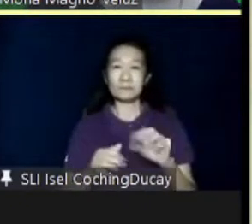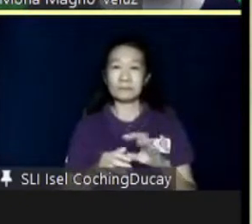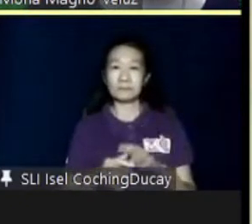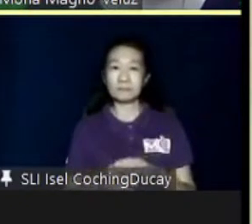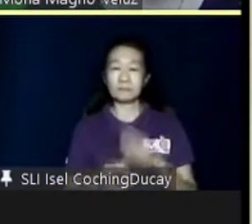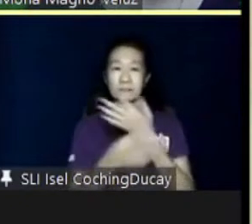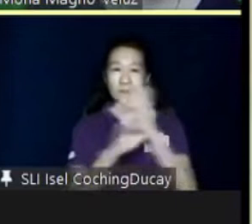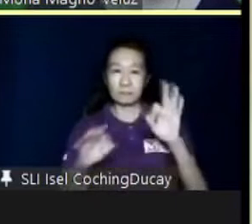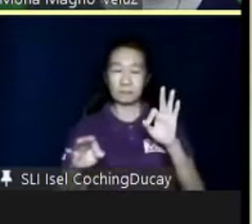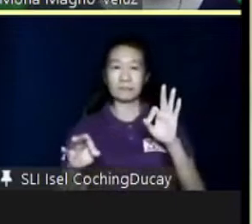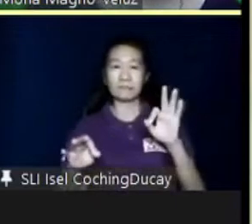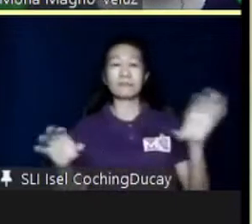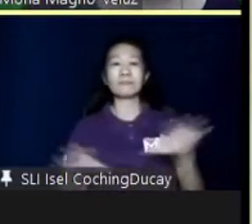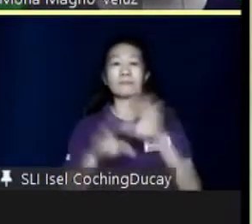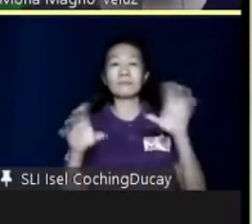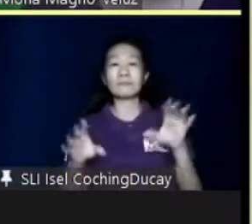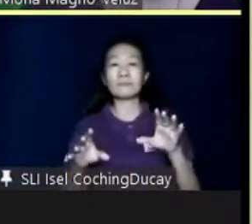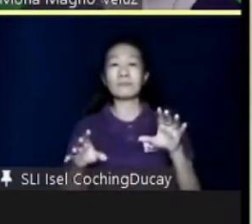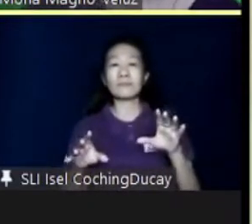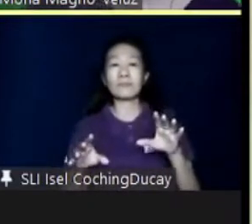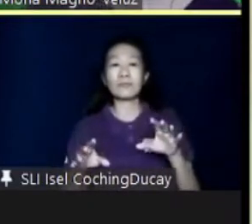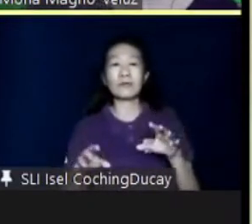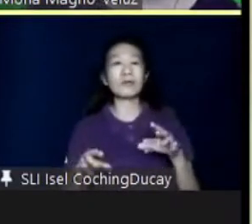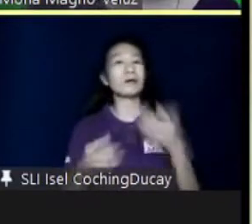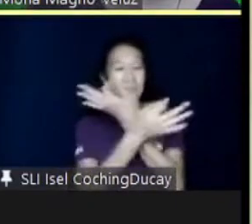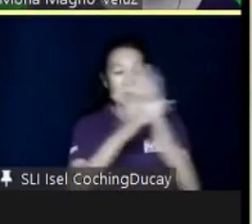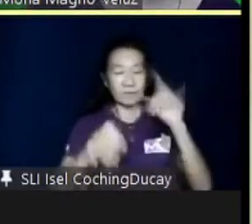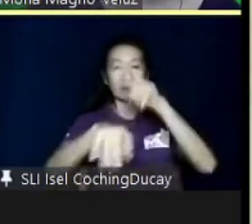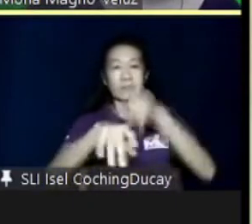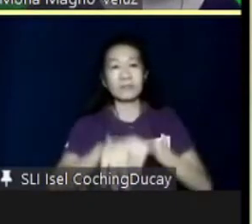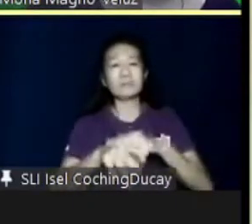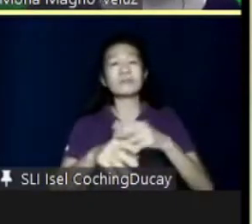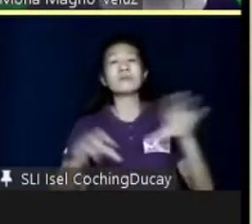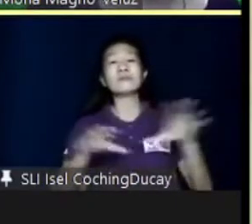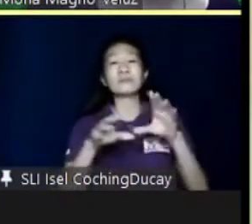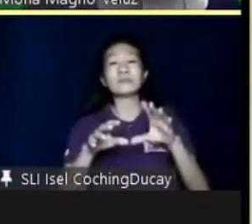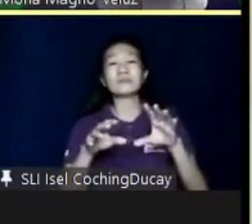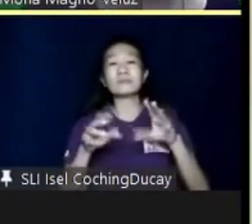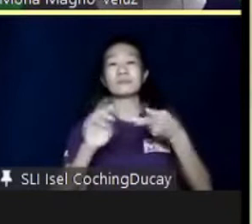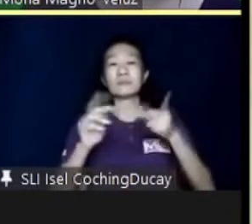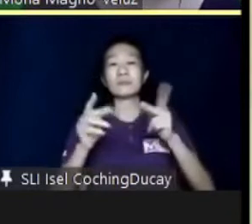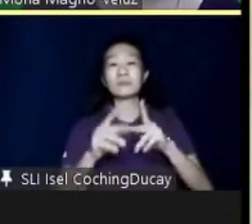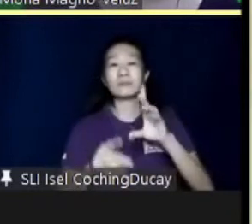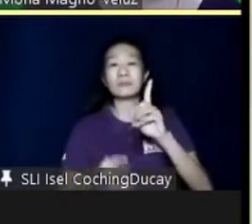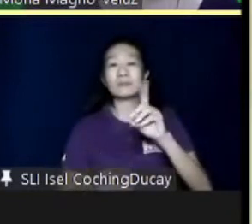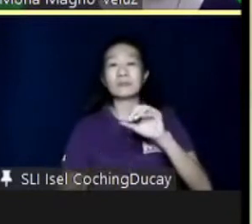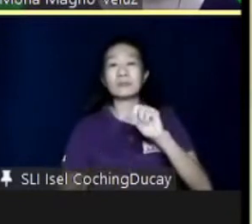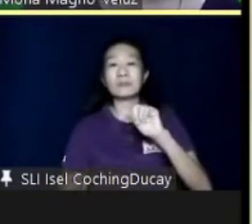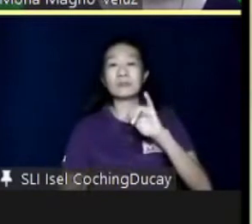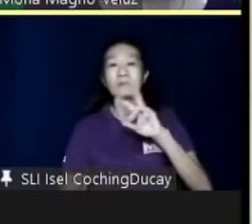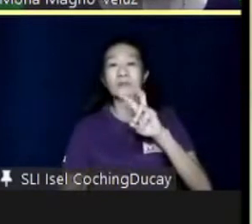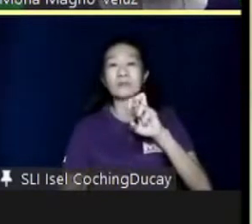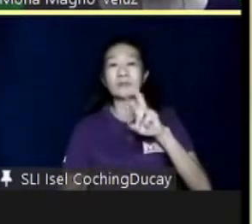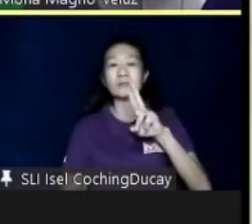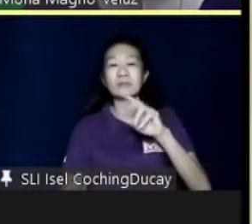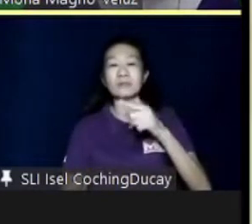work. Early in the year, we were able to partner with a company called Divergent, which is based